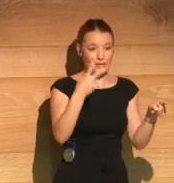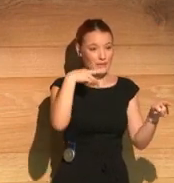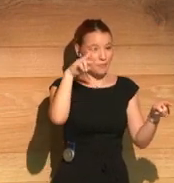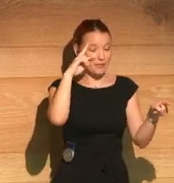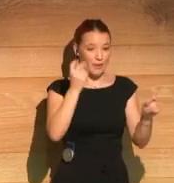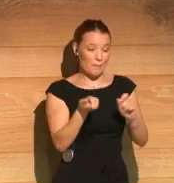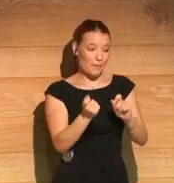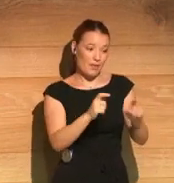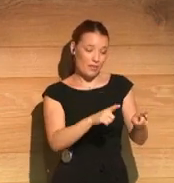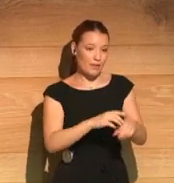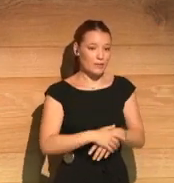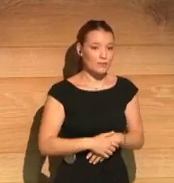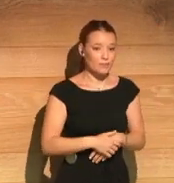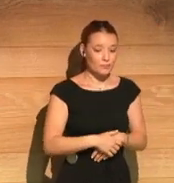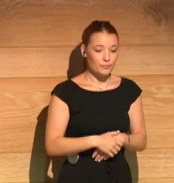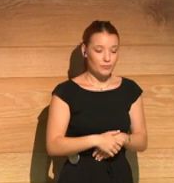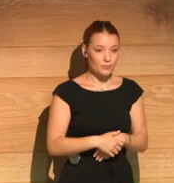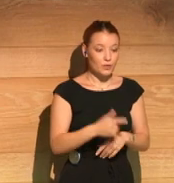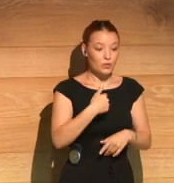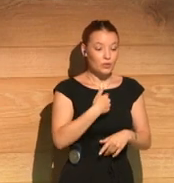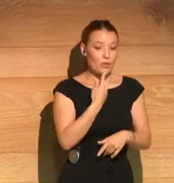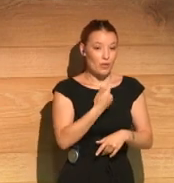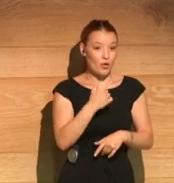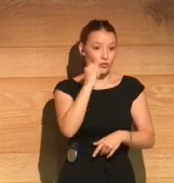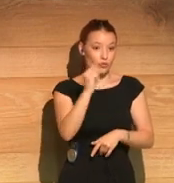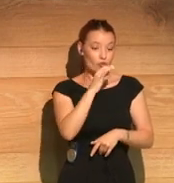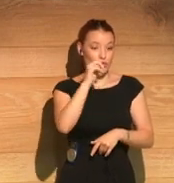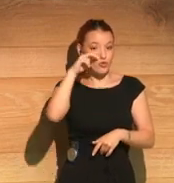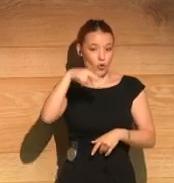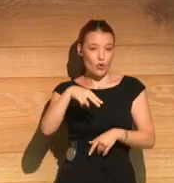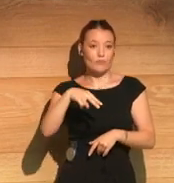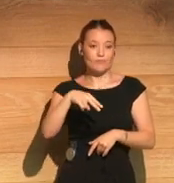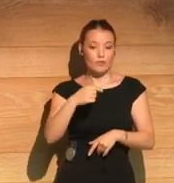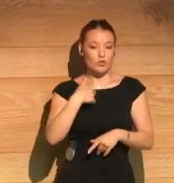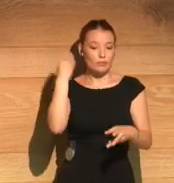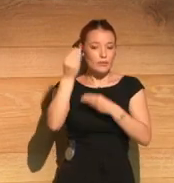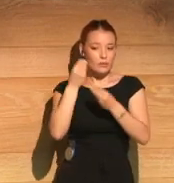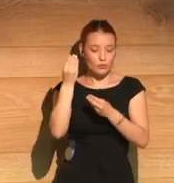And most experiences are very recognizable, and I think that